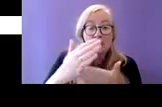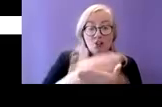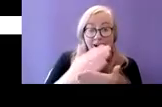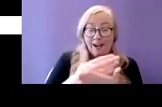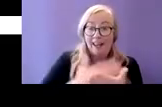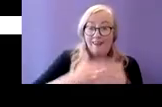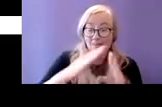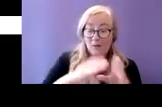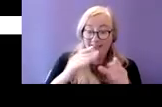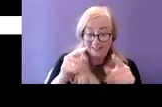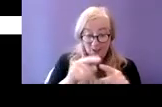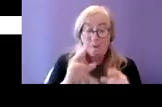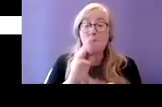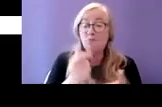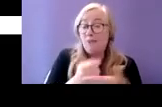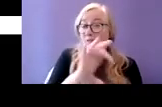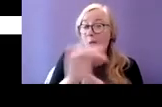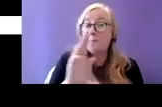significantly lower than